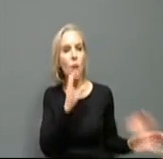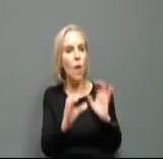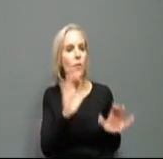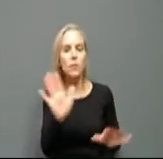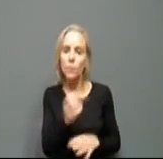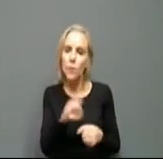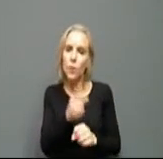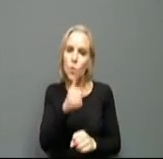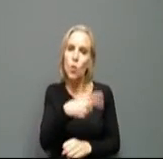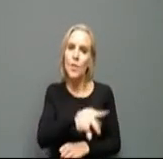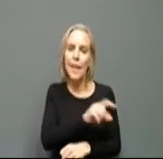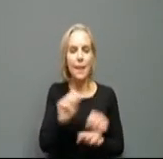as well.